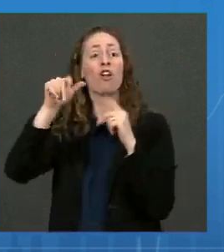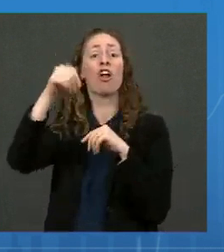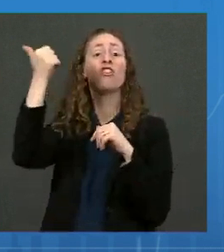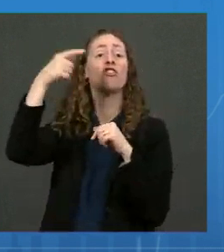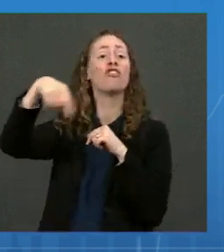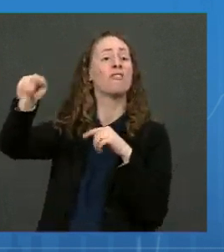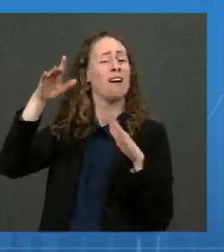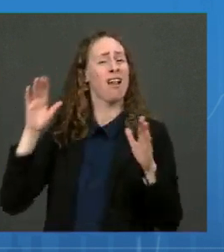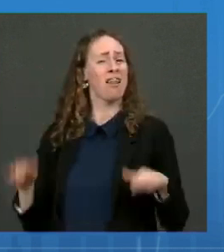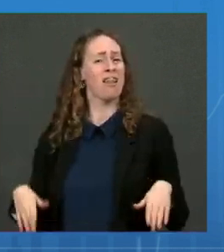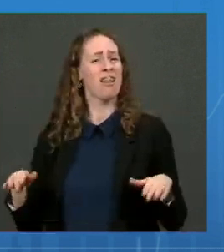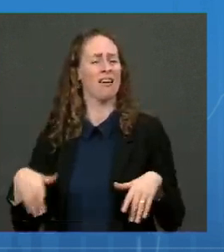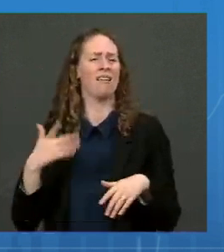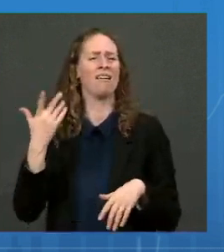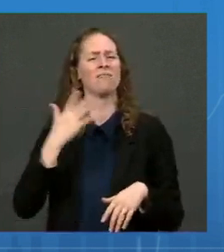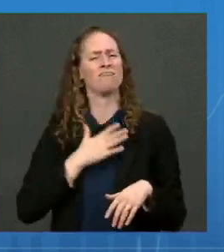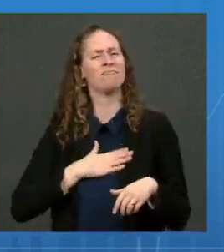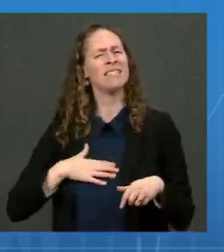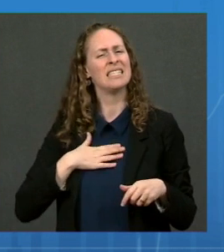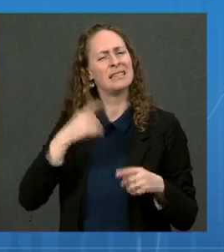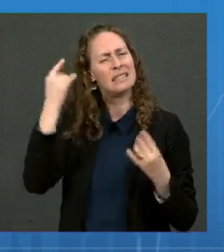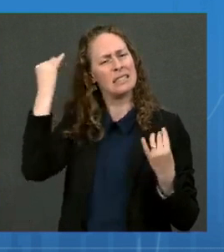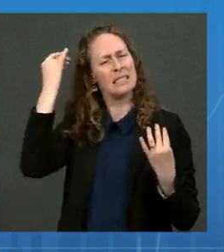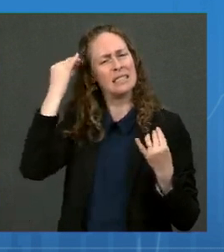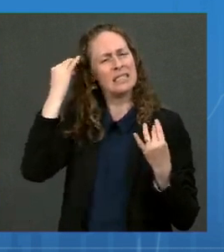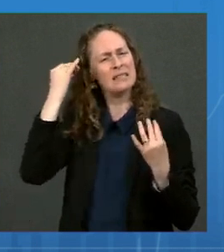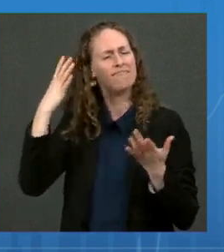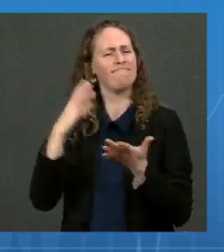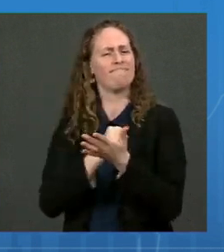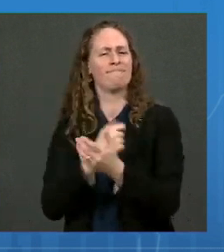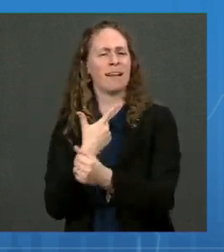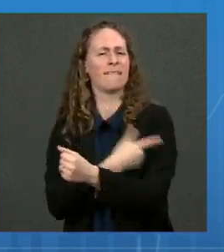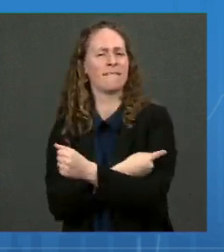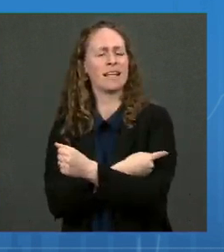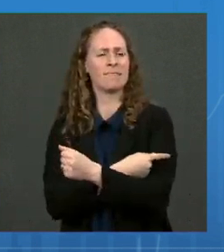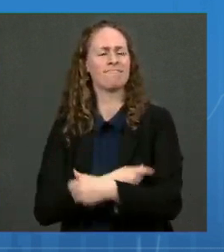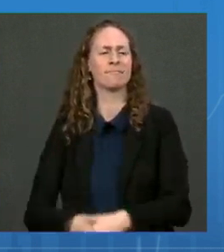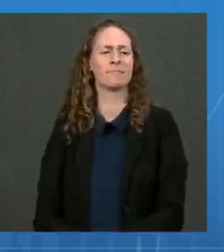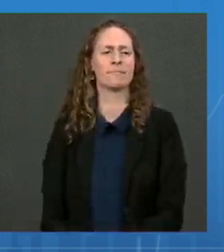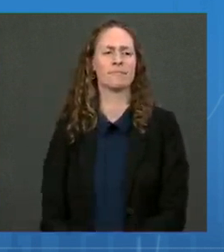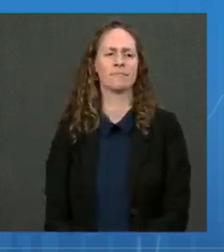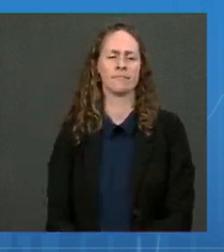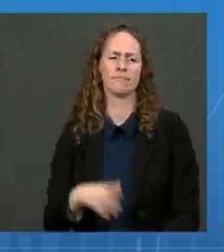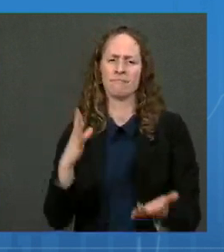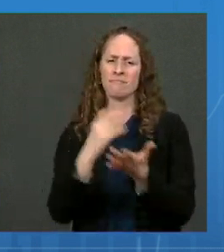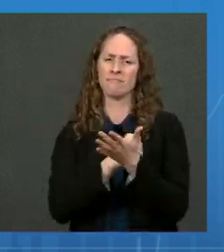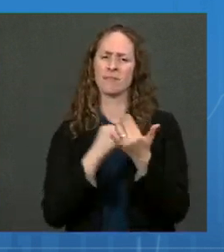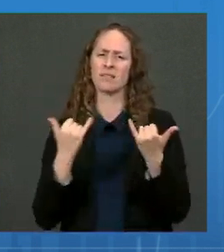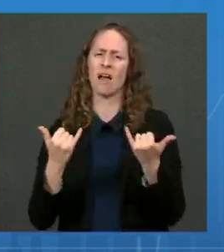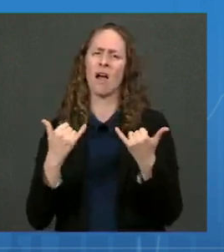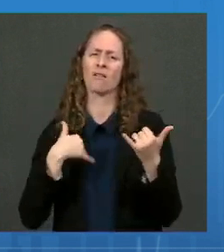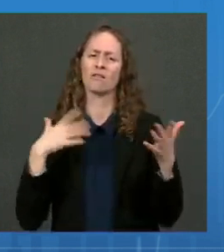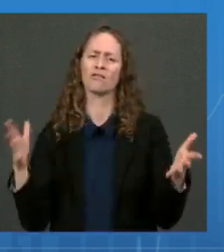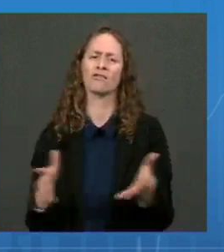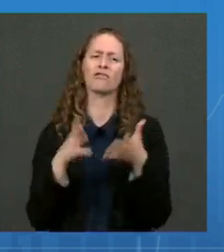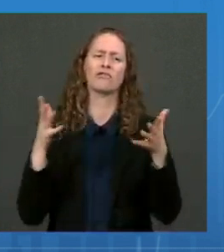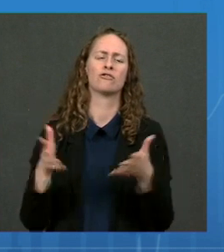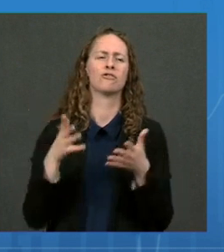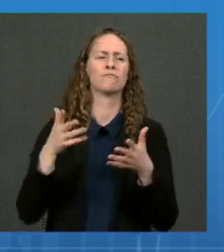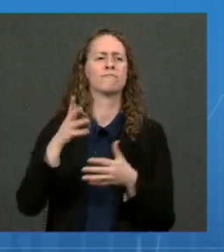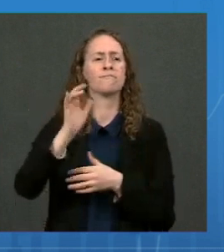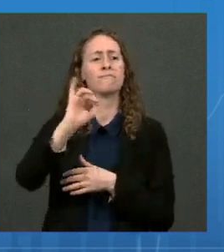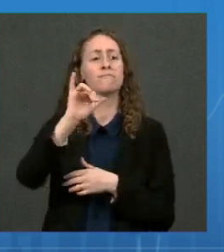to consider the benefits of receiving a COVID-19 vaccine and to get vaccinated and to get their eligible teenagers